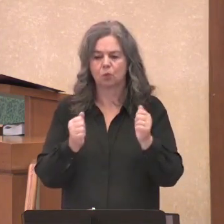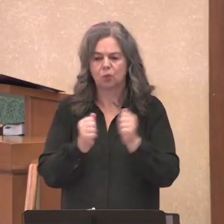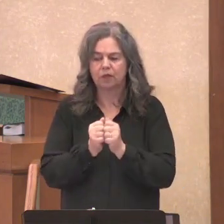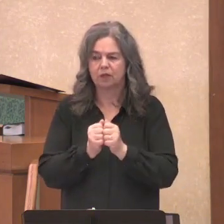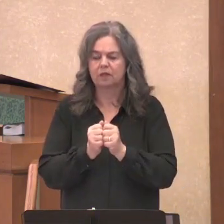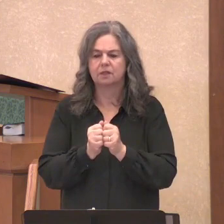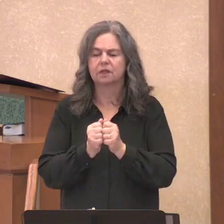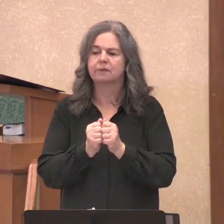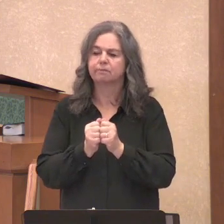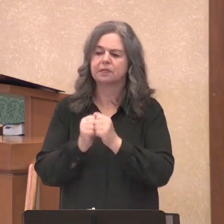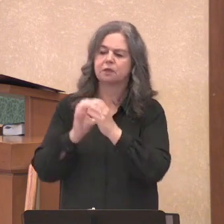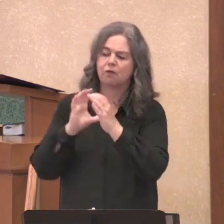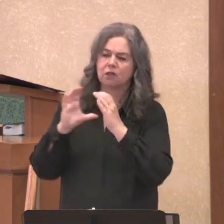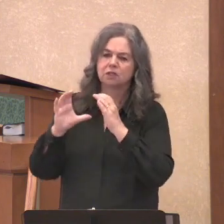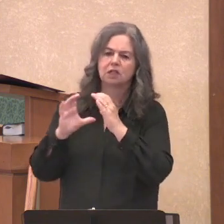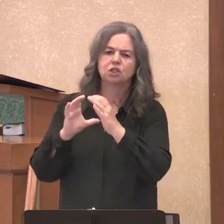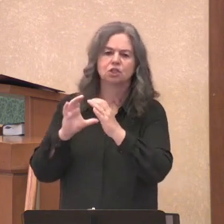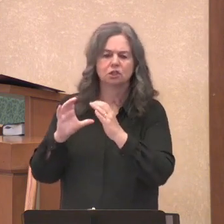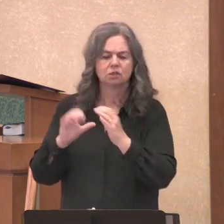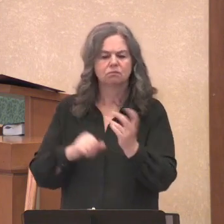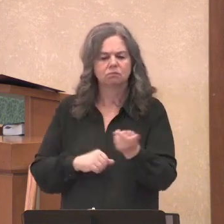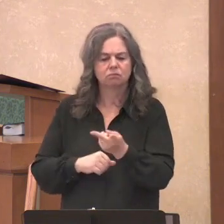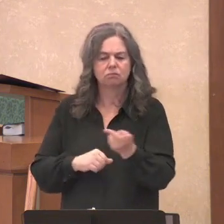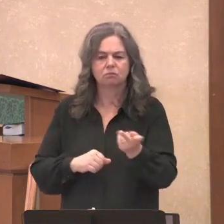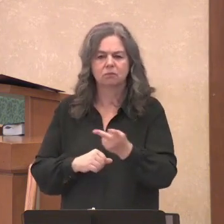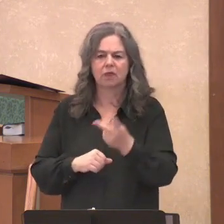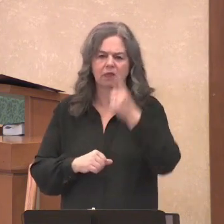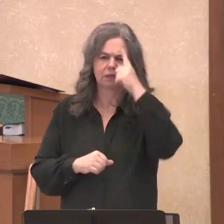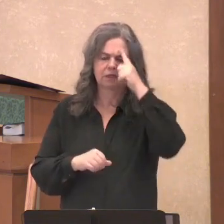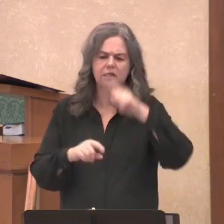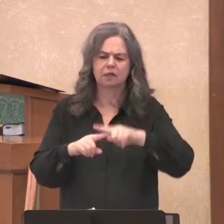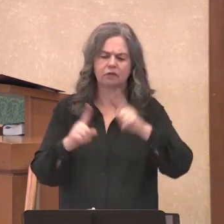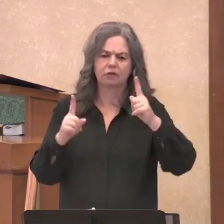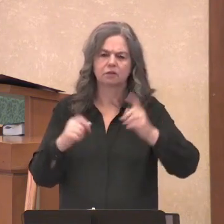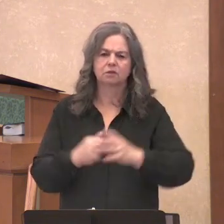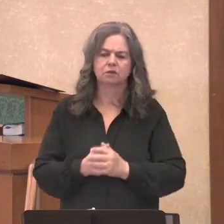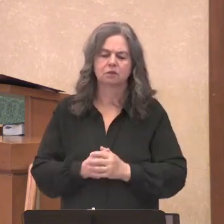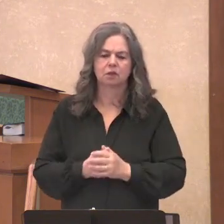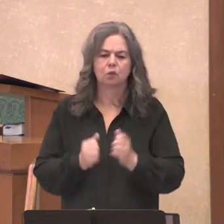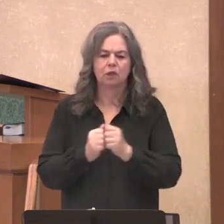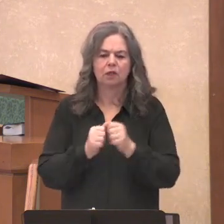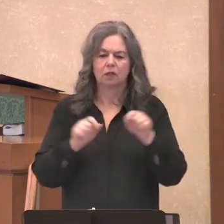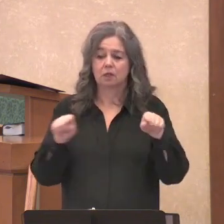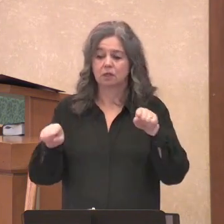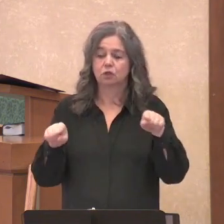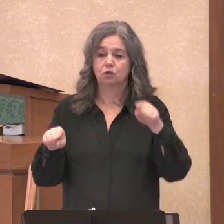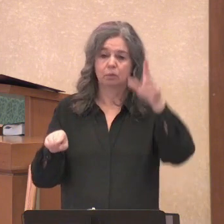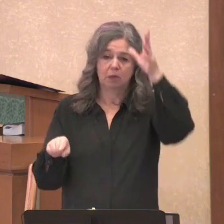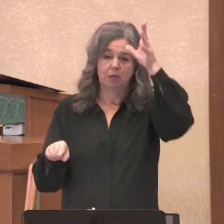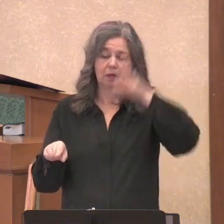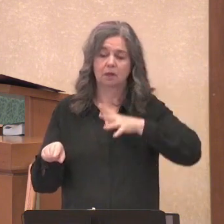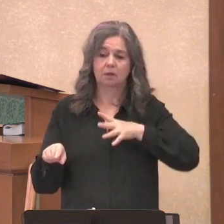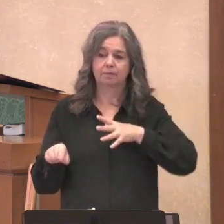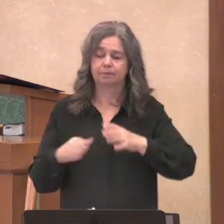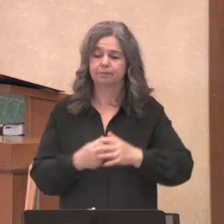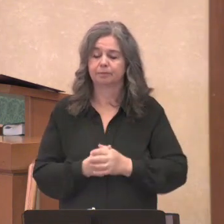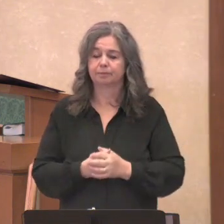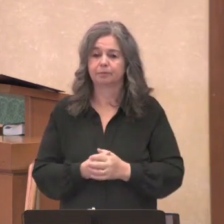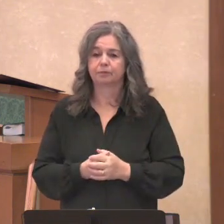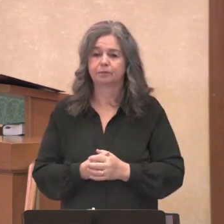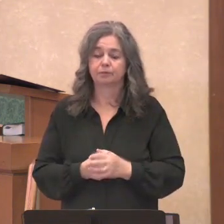conversation, I imagine it was a little bit different in the moment between Nicodemus and Jesus. Rather,